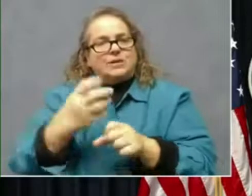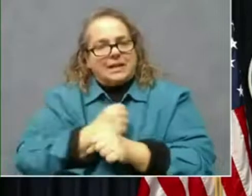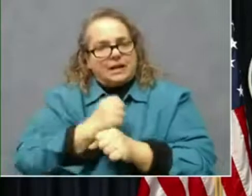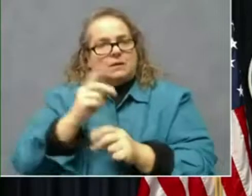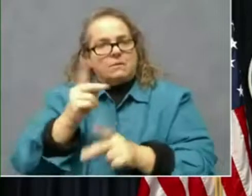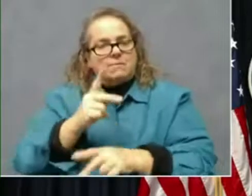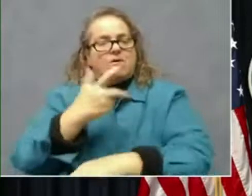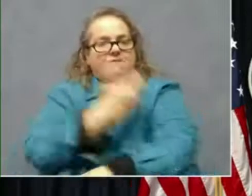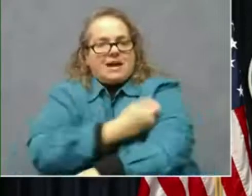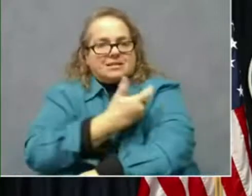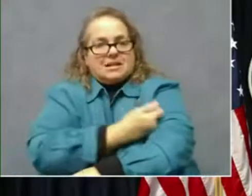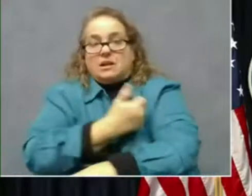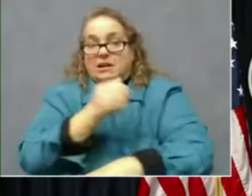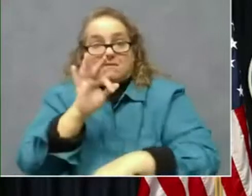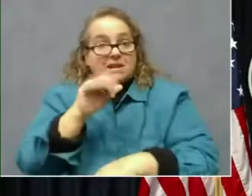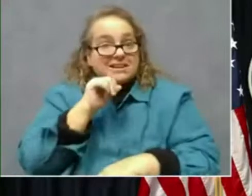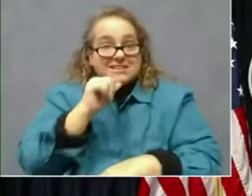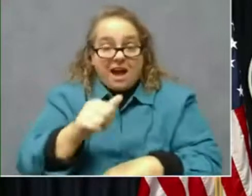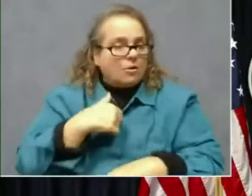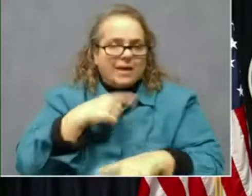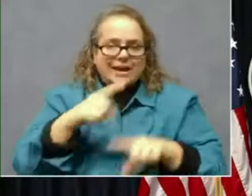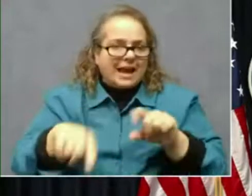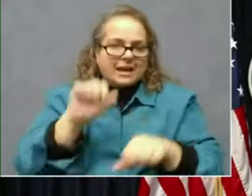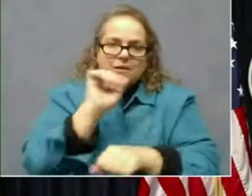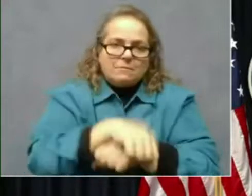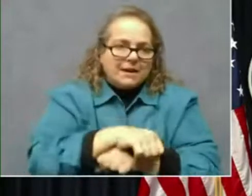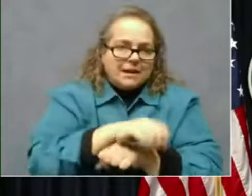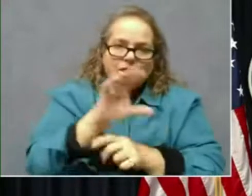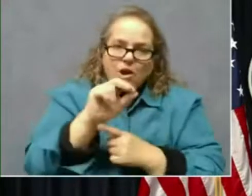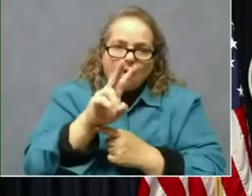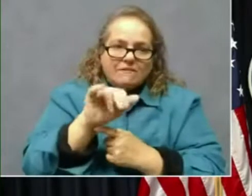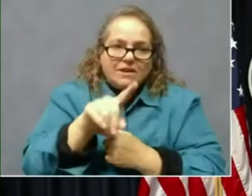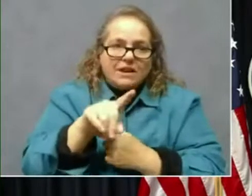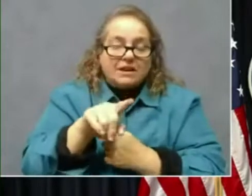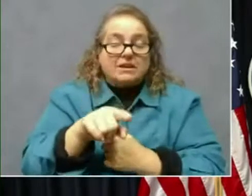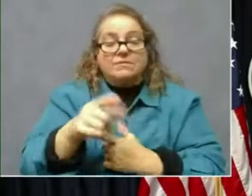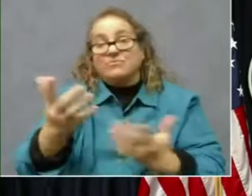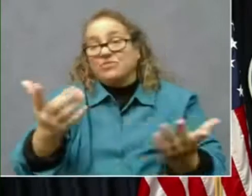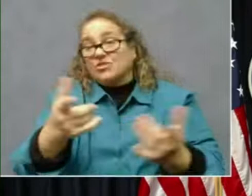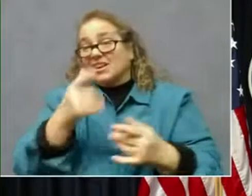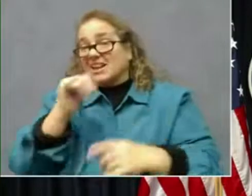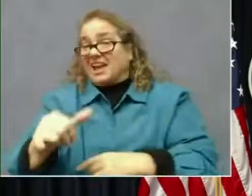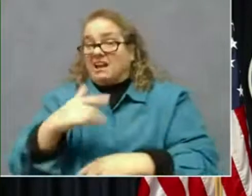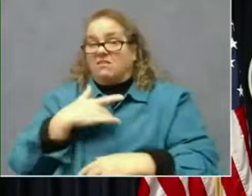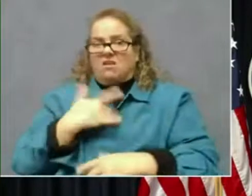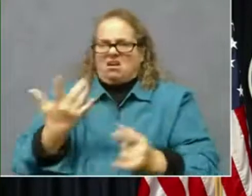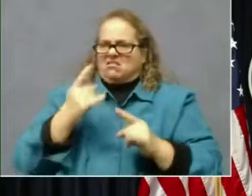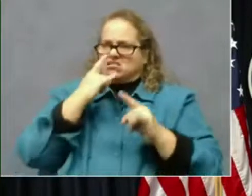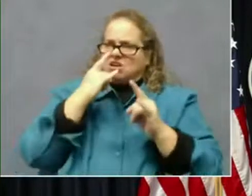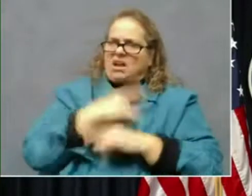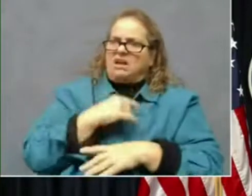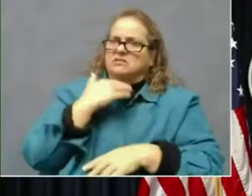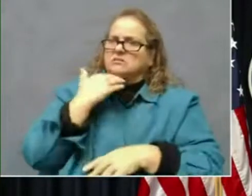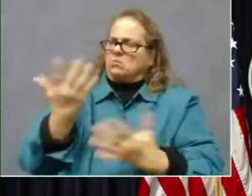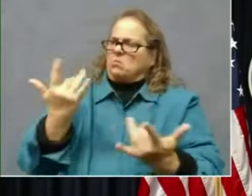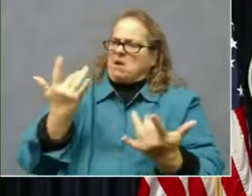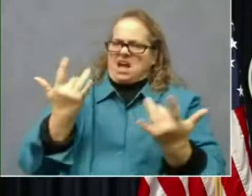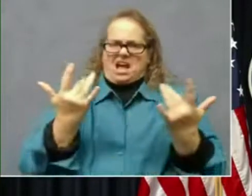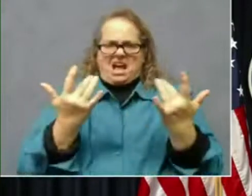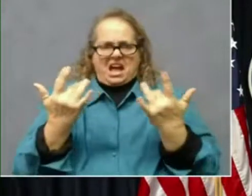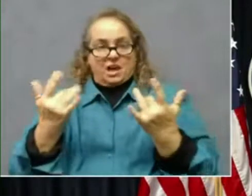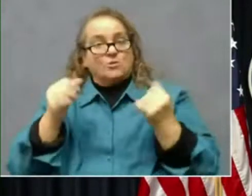defeat COVID. So we can look at this cynically if you want, or we can do what it's actually going to take to get people